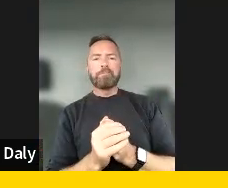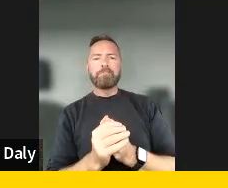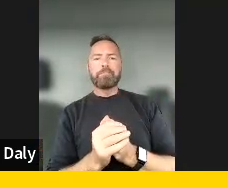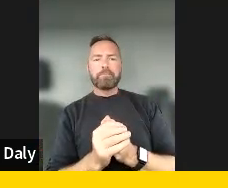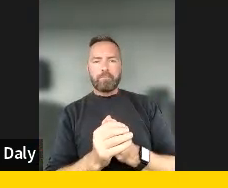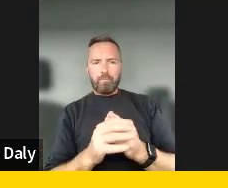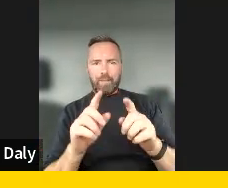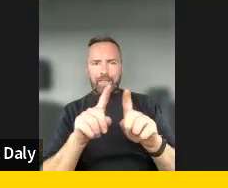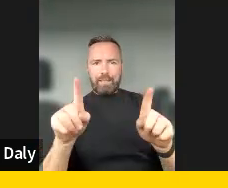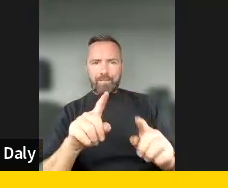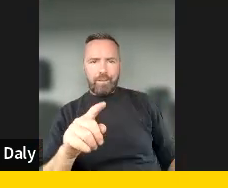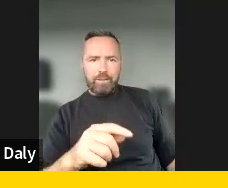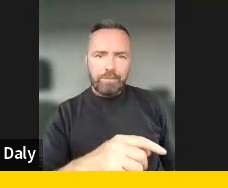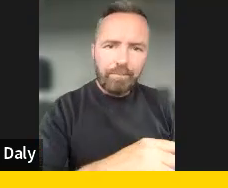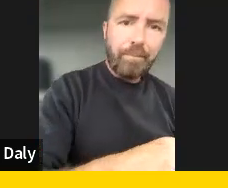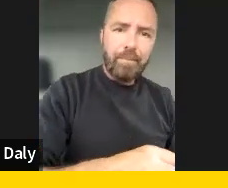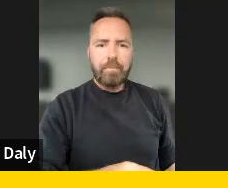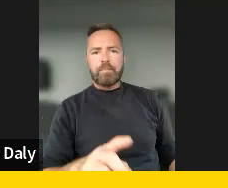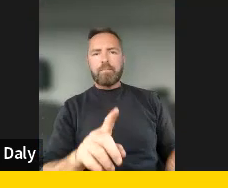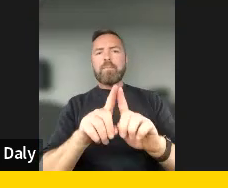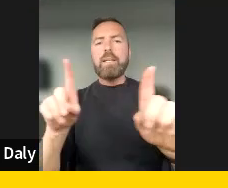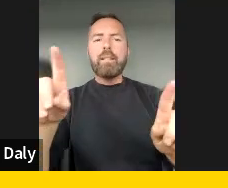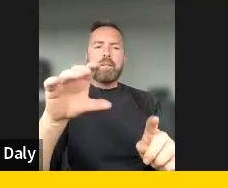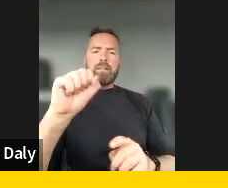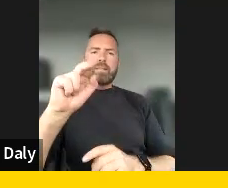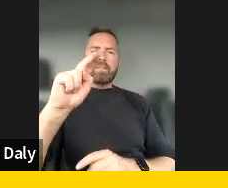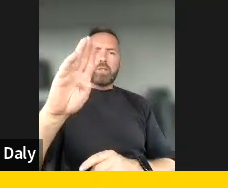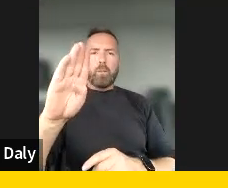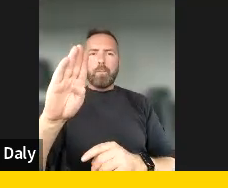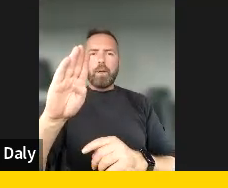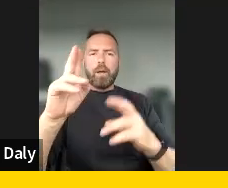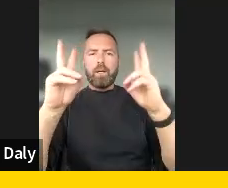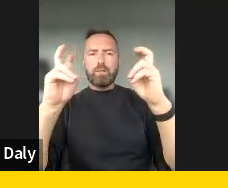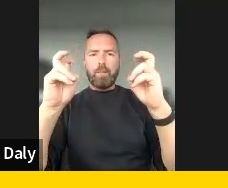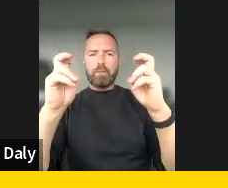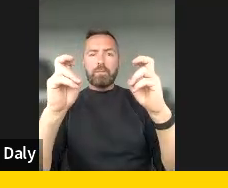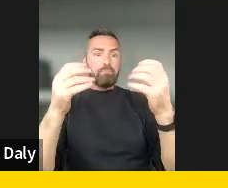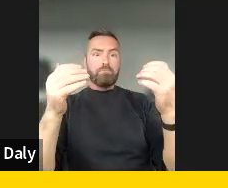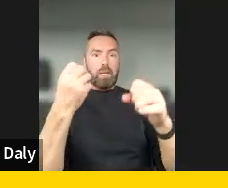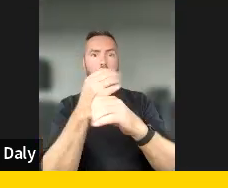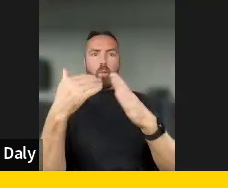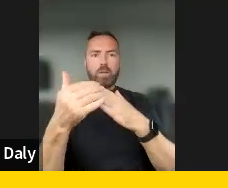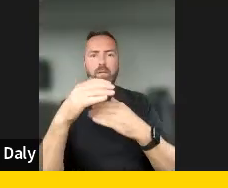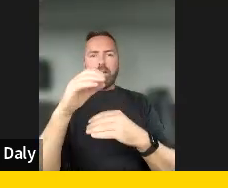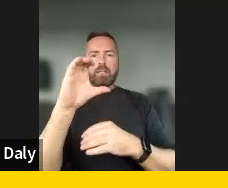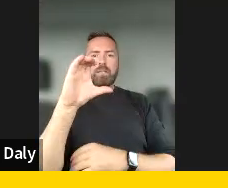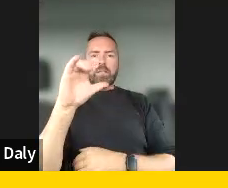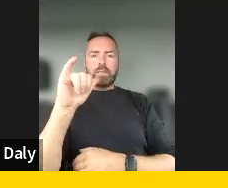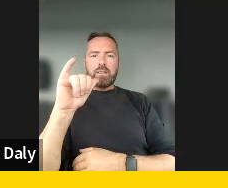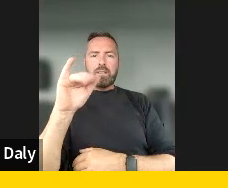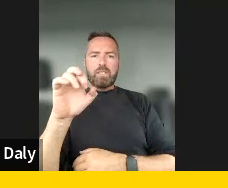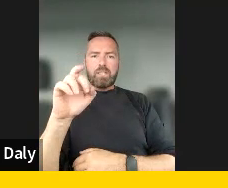subtopics we mentioned were around cyber security, and this also, uh, came a lot